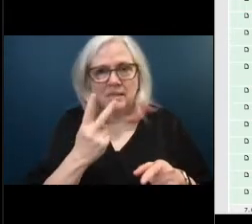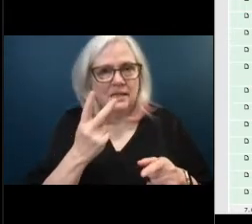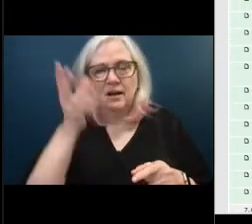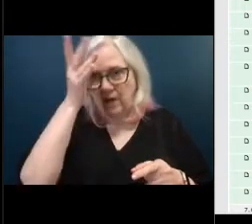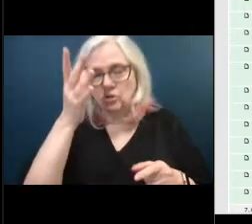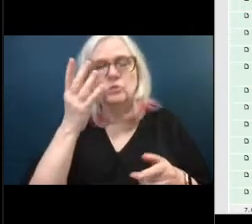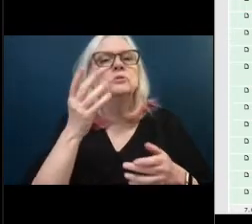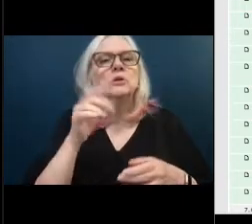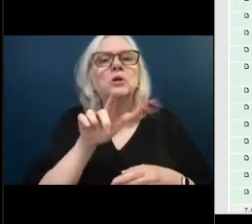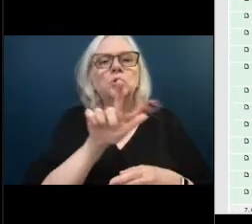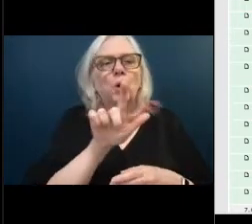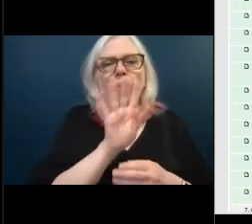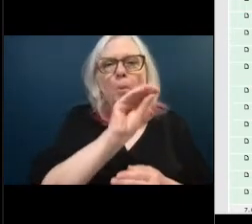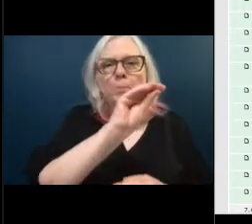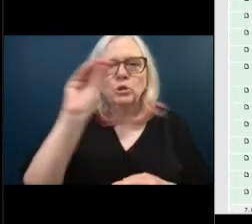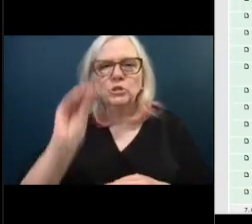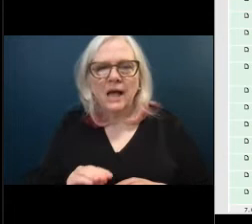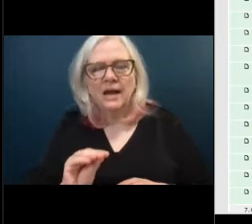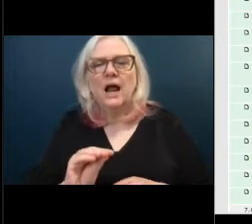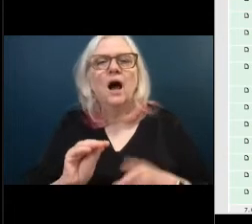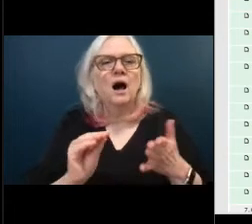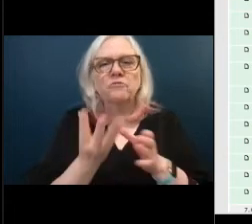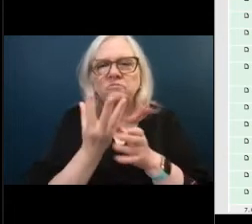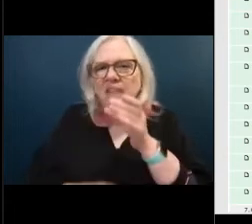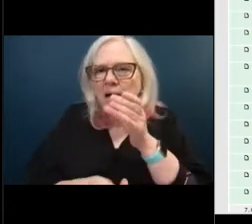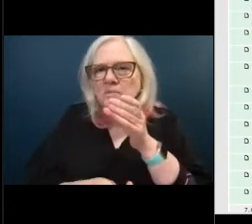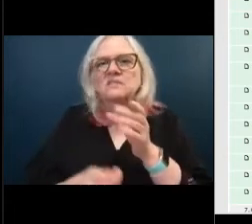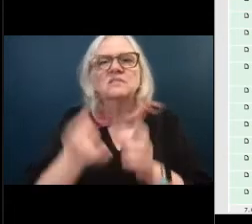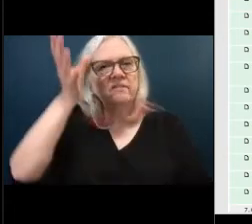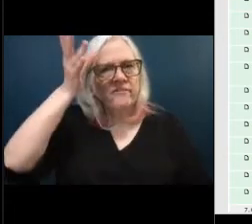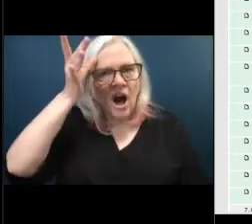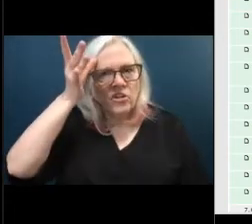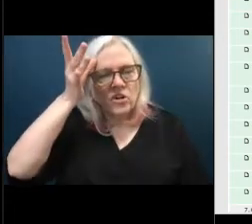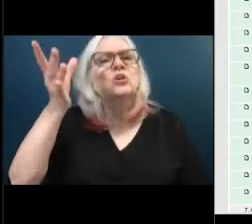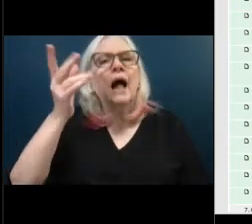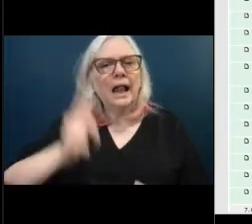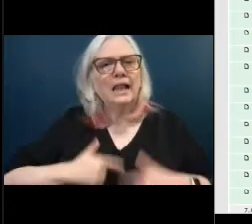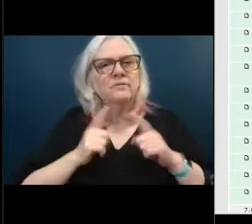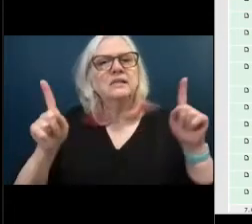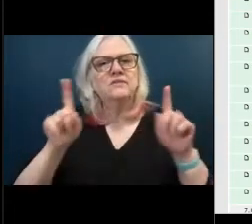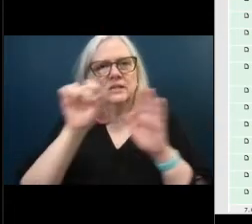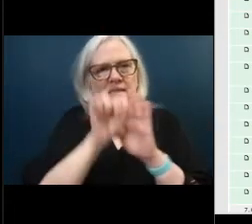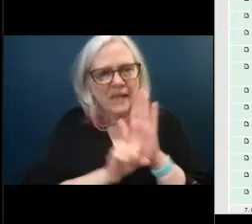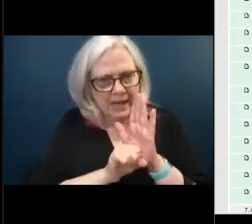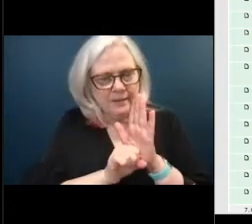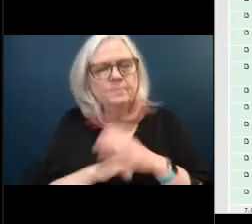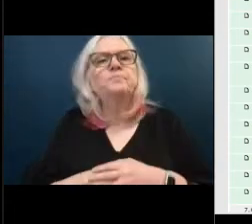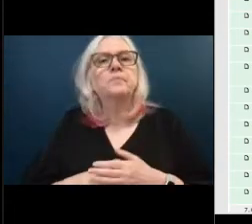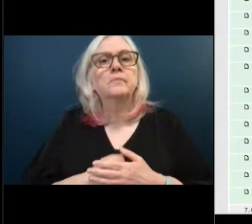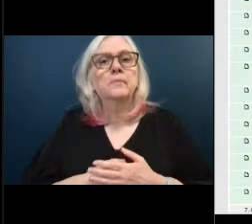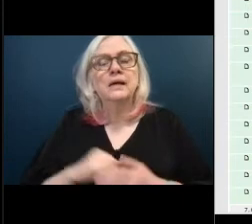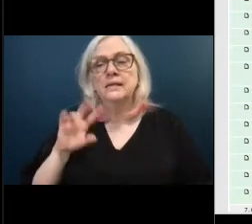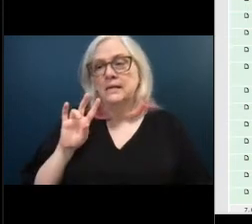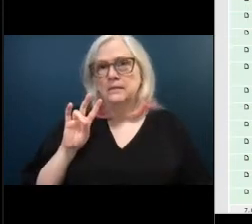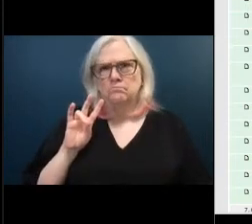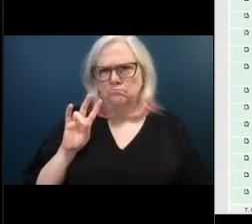absent fathers live in a different state than their children. 50% of children living in father absent homes have never set foot in their father's home. Now, this